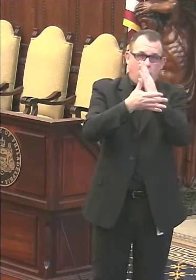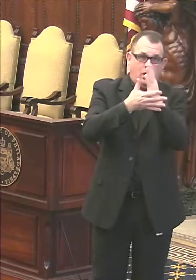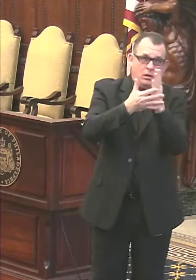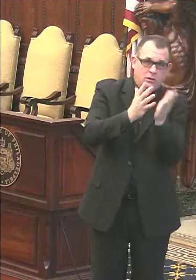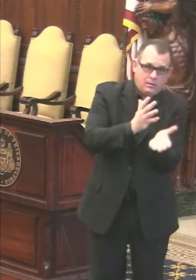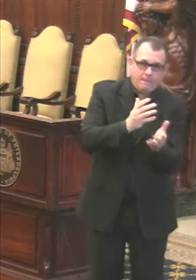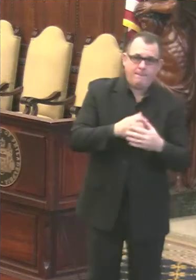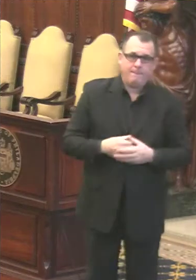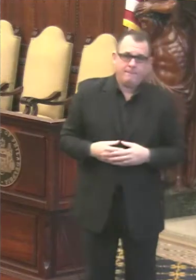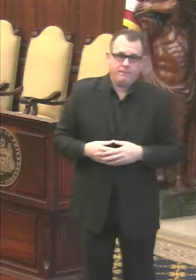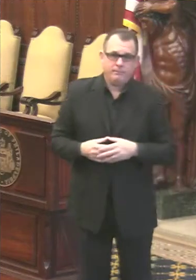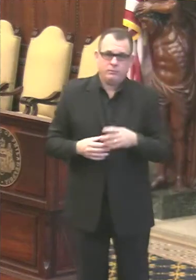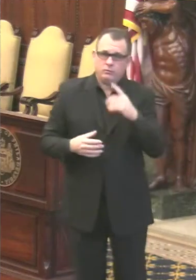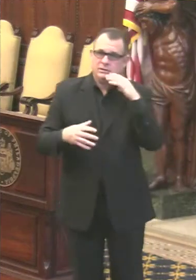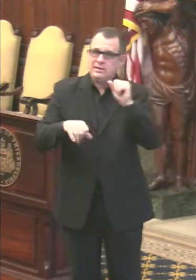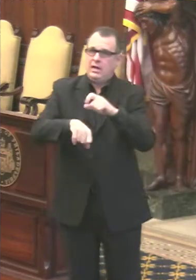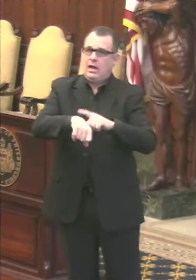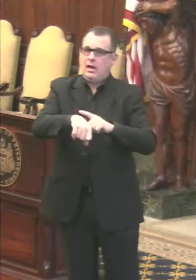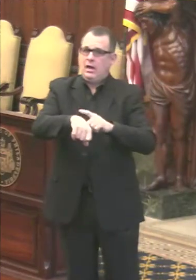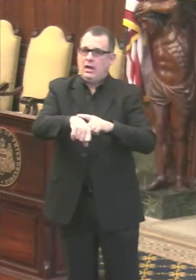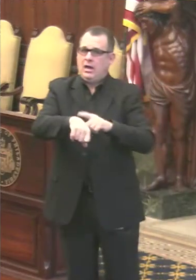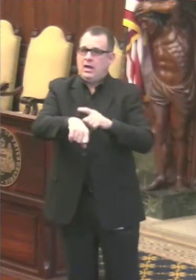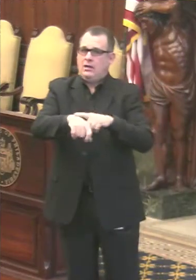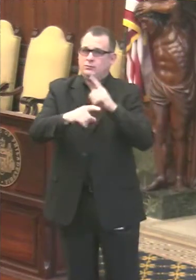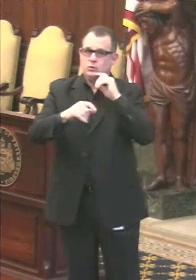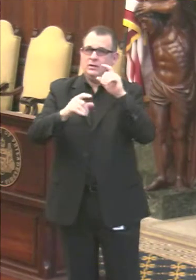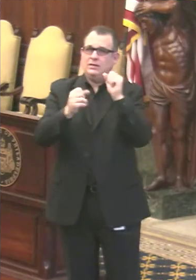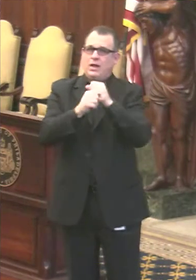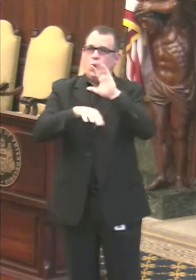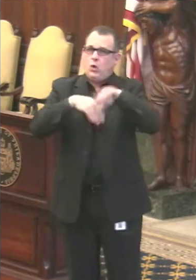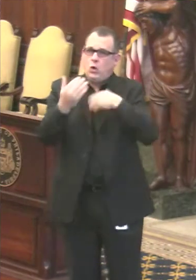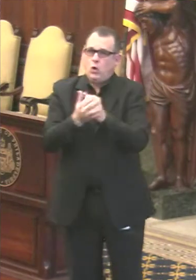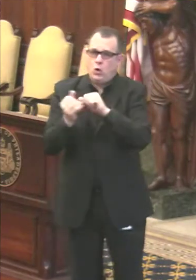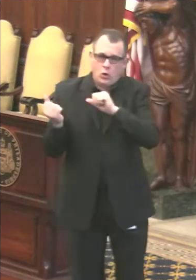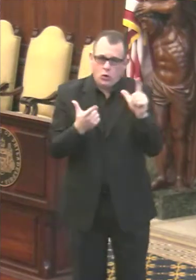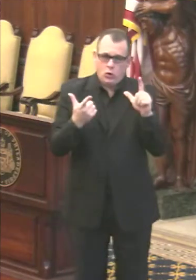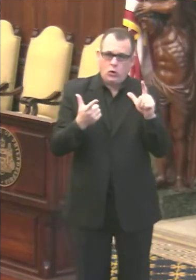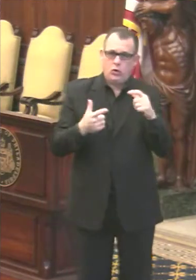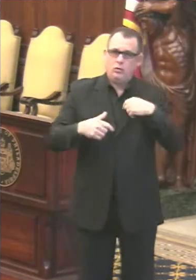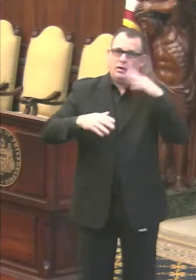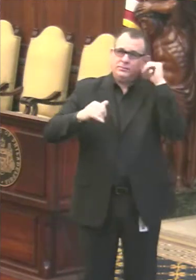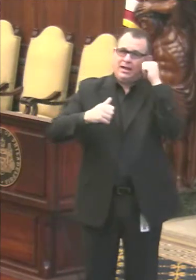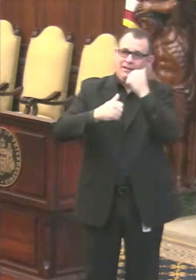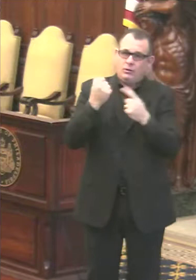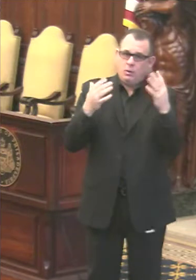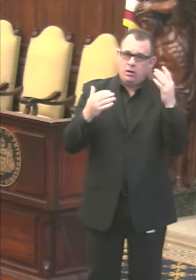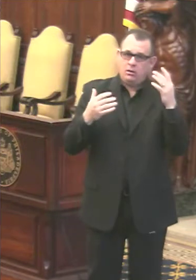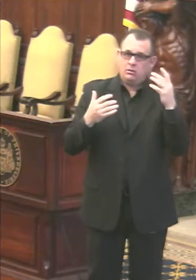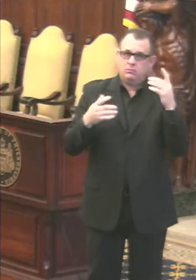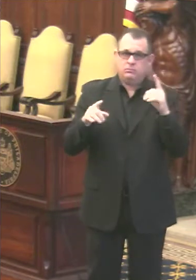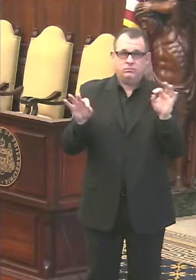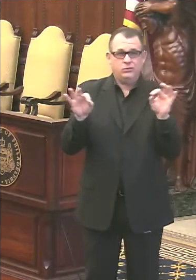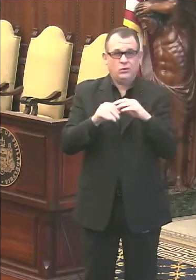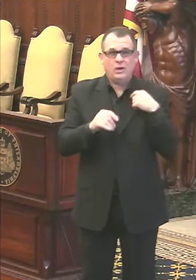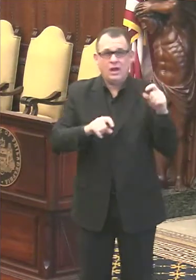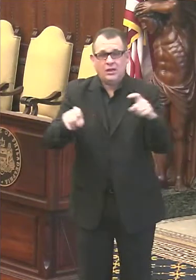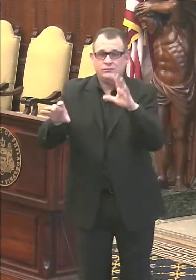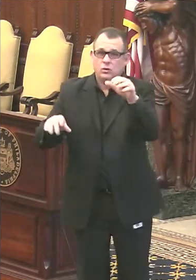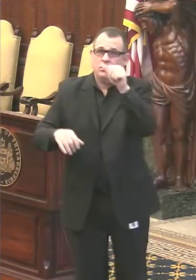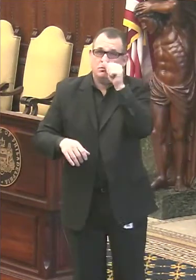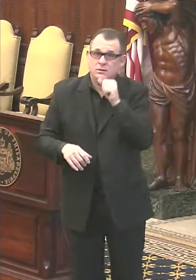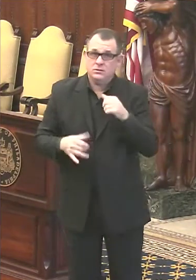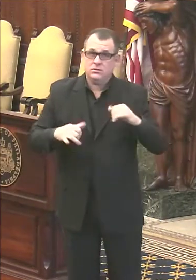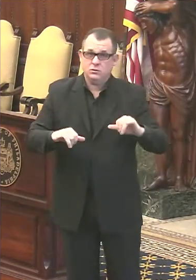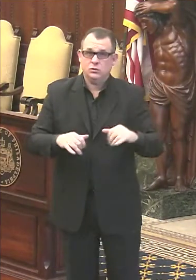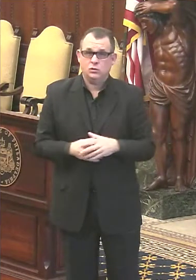on this list to get vaccinated. Eventually, they'll get to everyone, but ask again, everyone, please be patient. Now, while the hospitals are doing that, the health